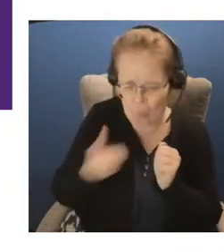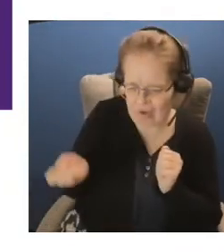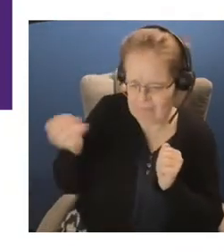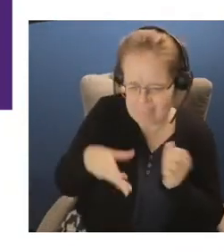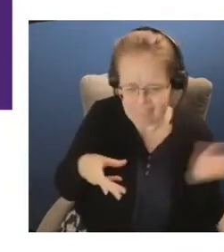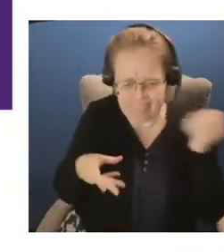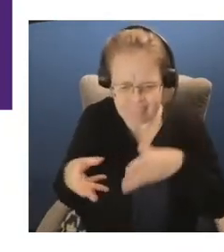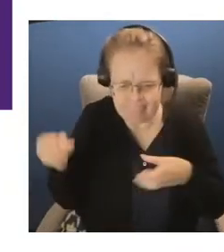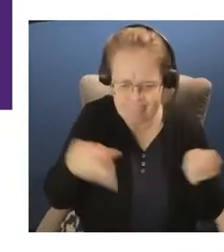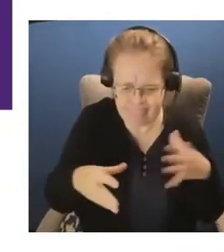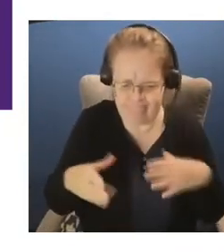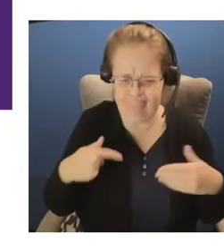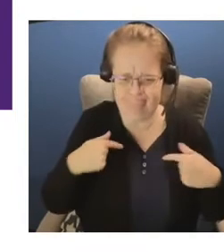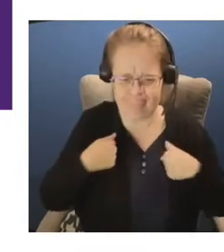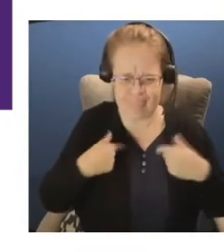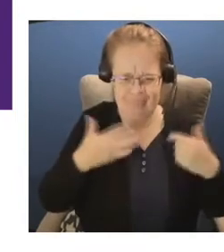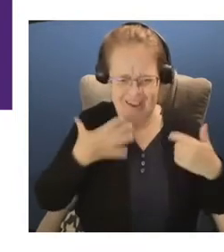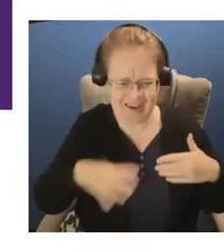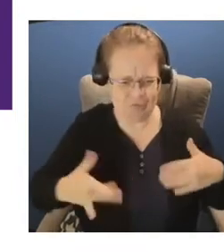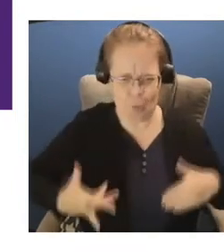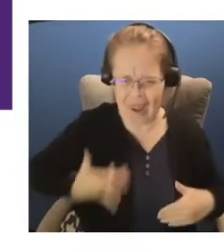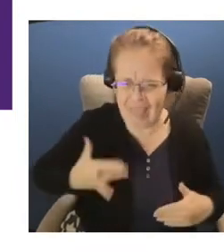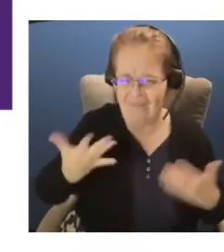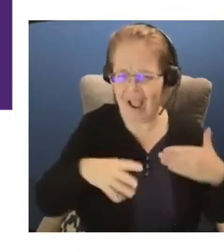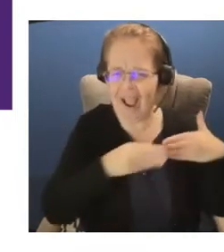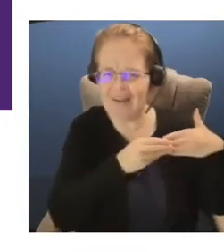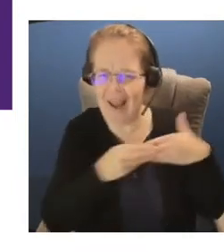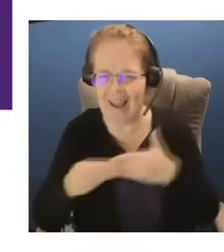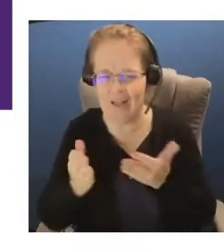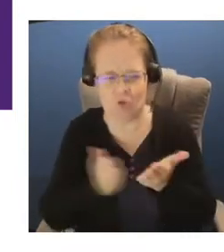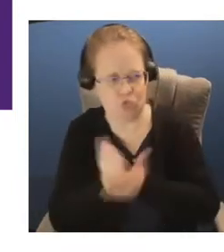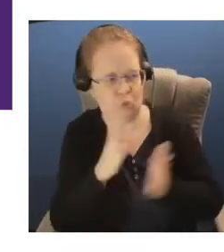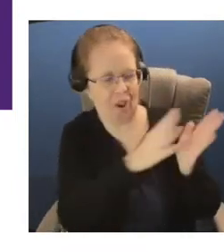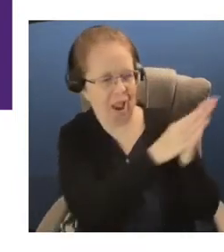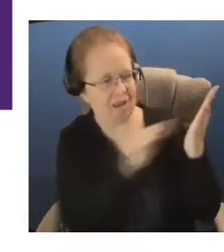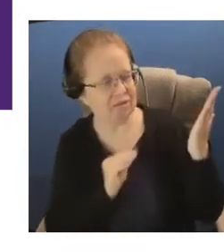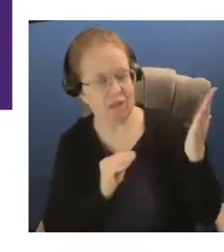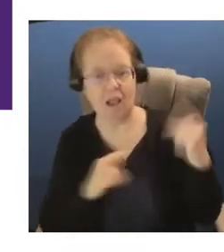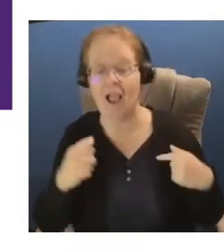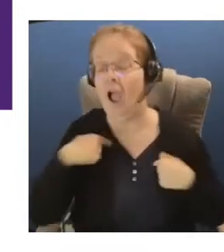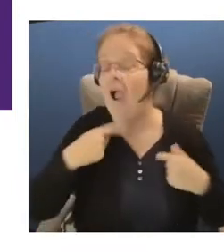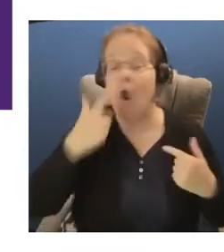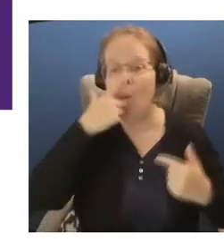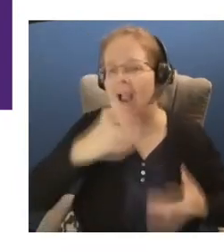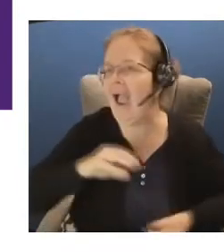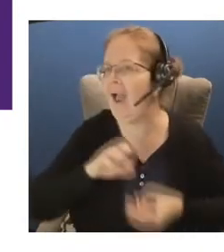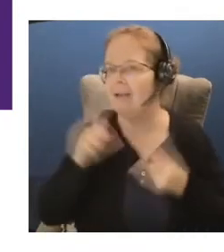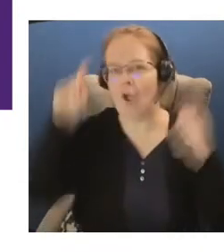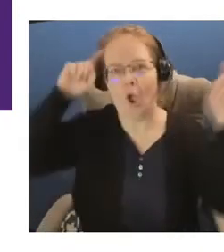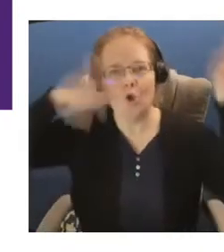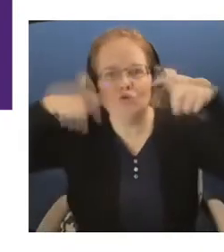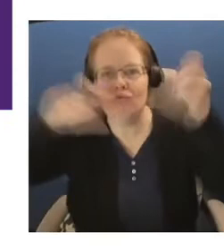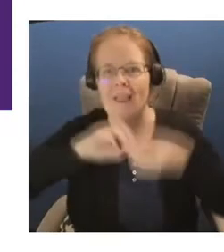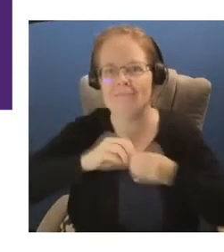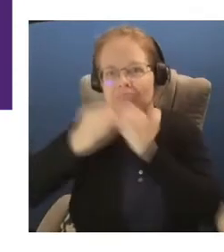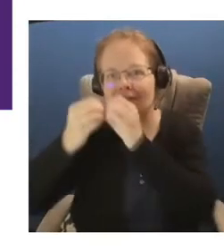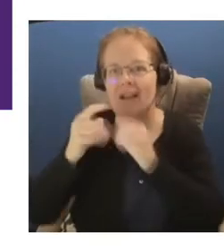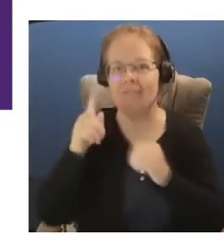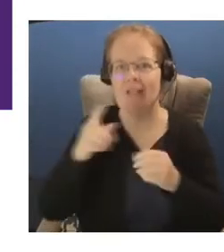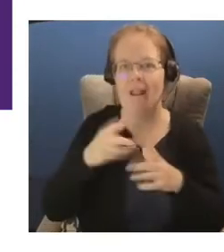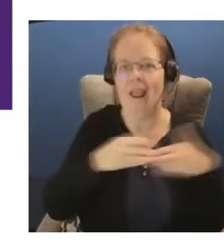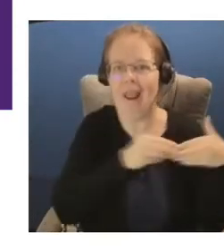and lead by example? And I know, you know, in creative leadership, I speak about empathy,